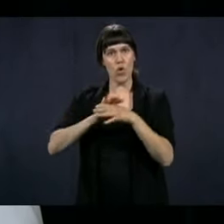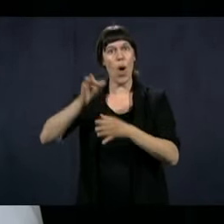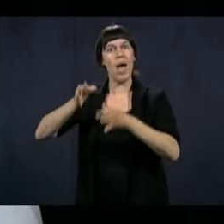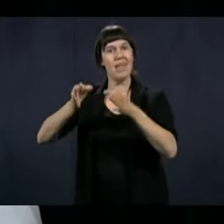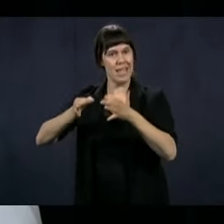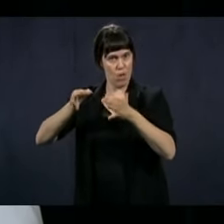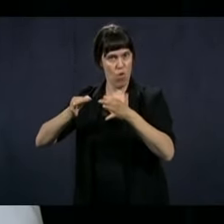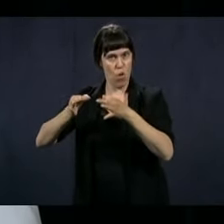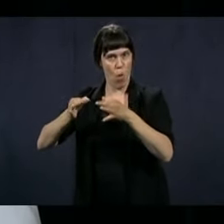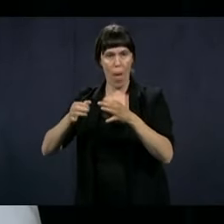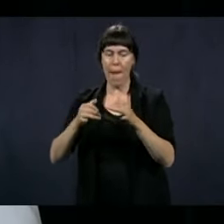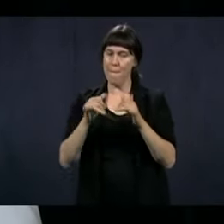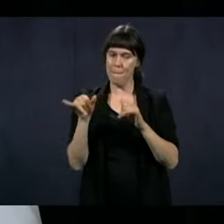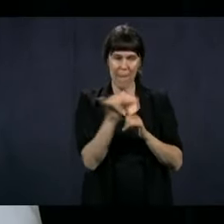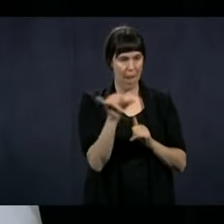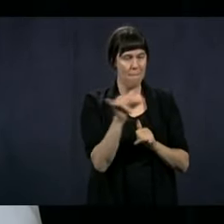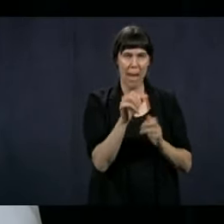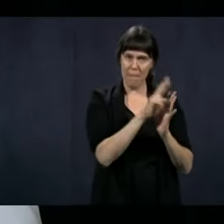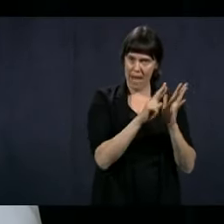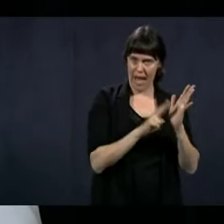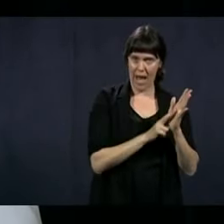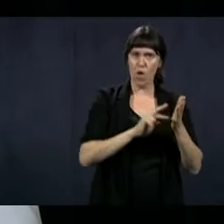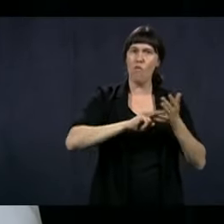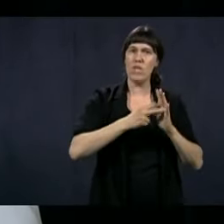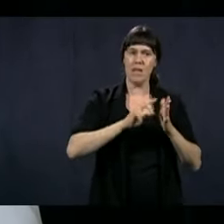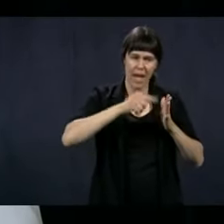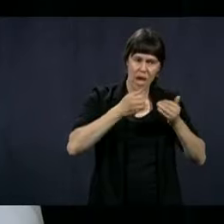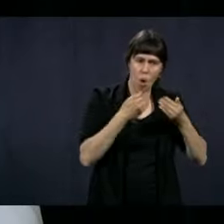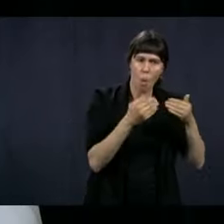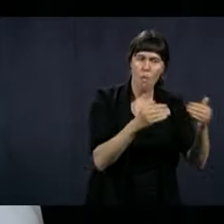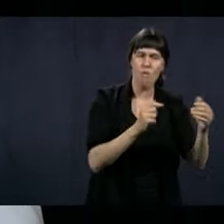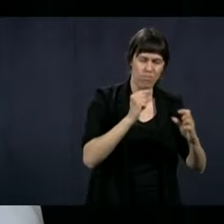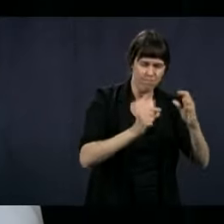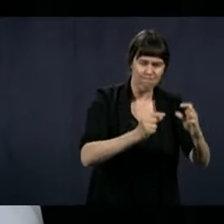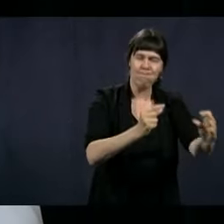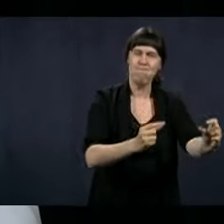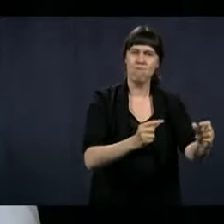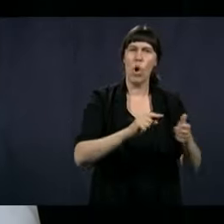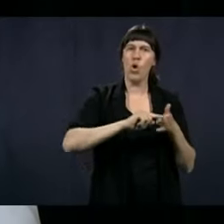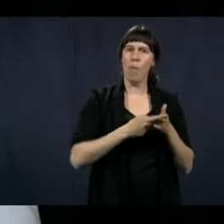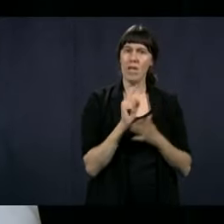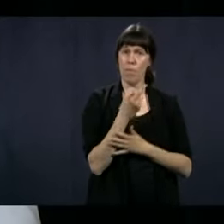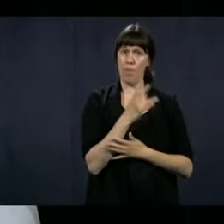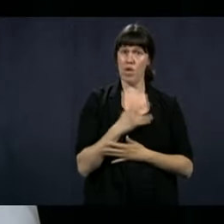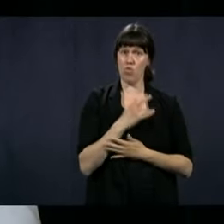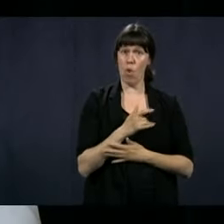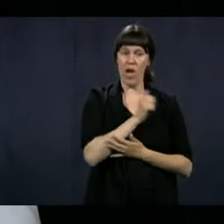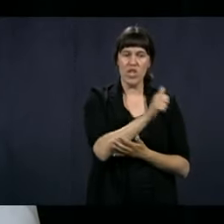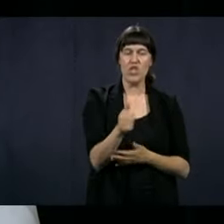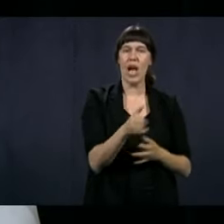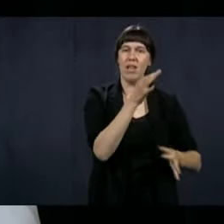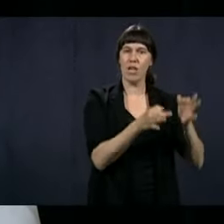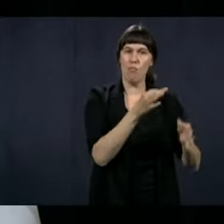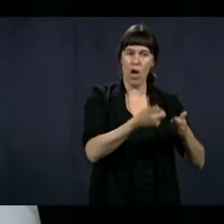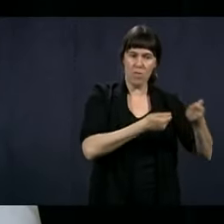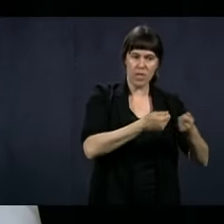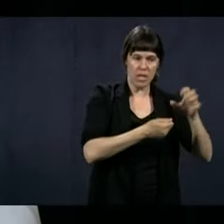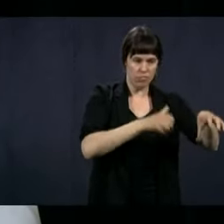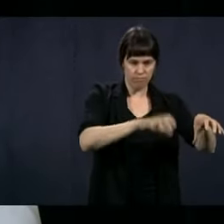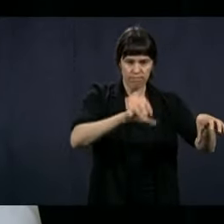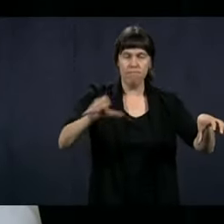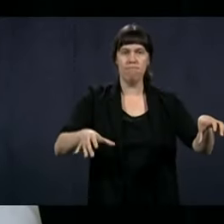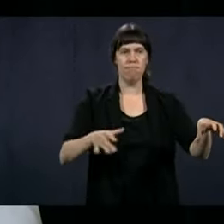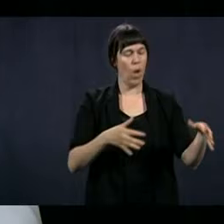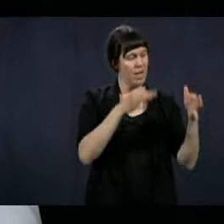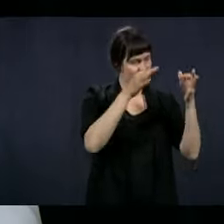to tribunals. They will be resuming their activities gradually as well as of the 1st of June, and each of the administrative tribunals will